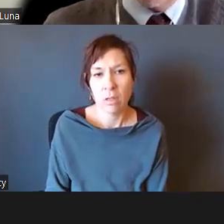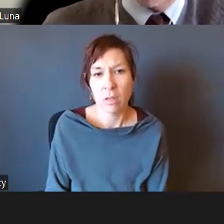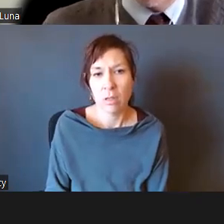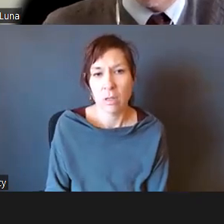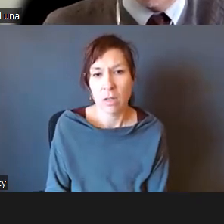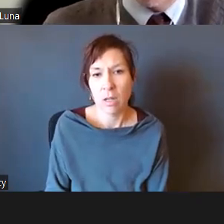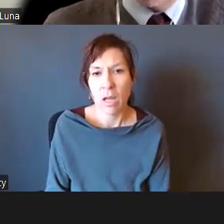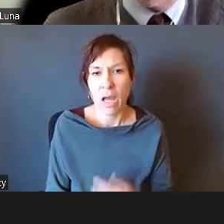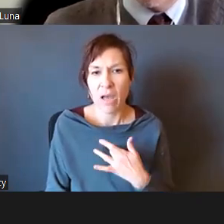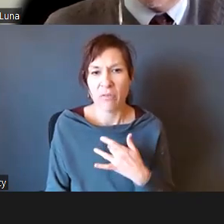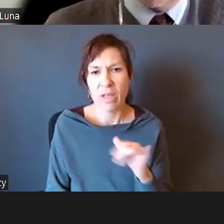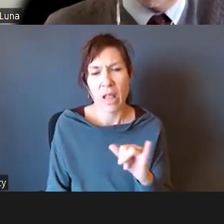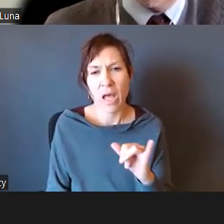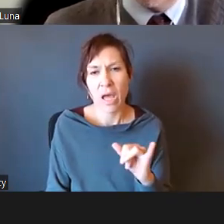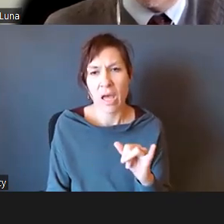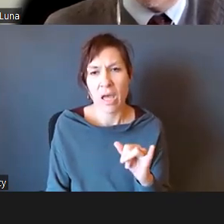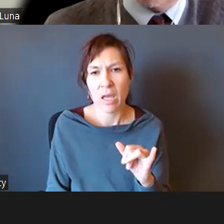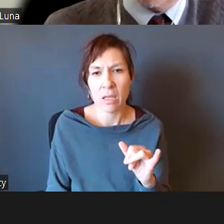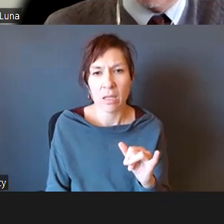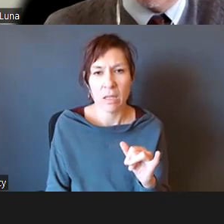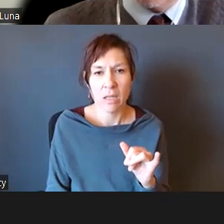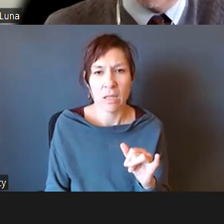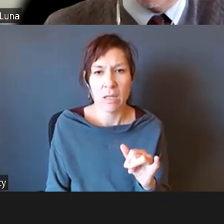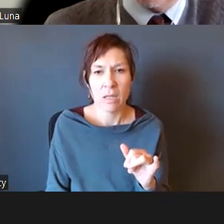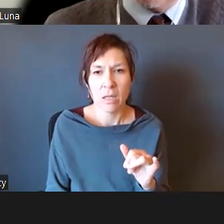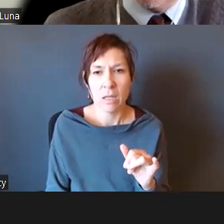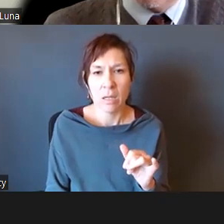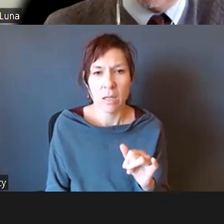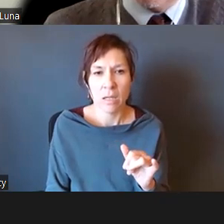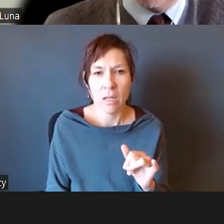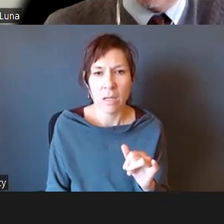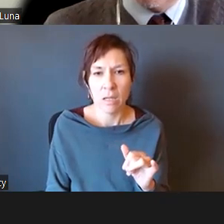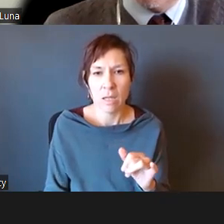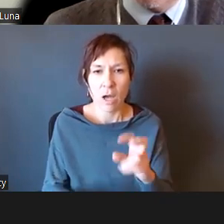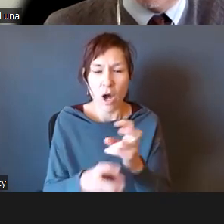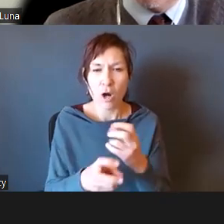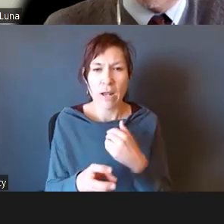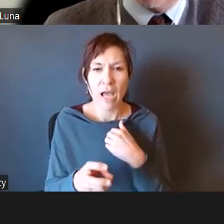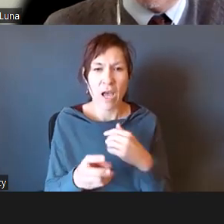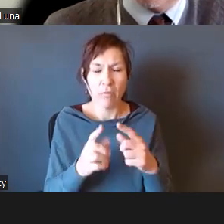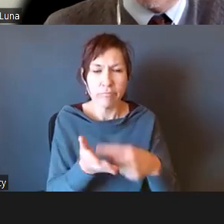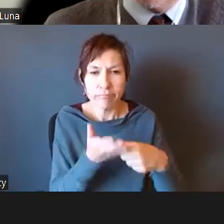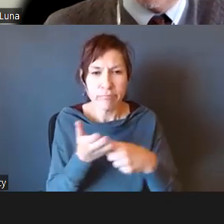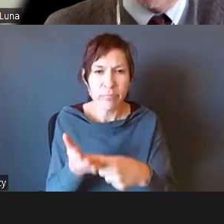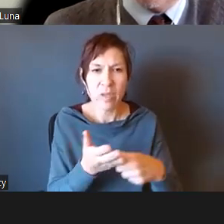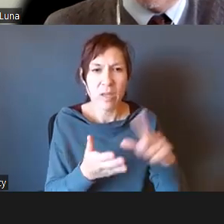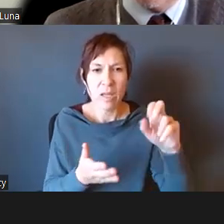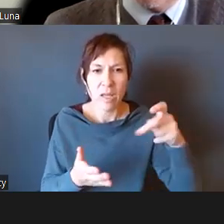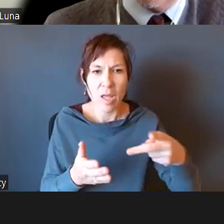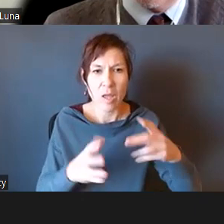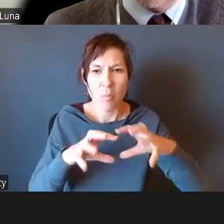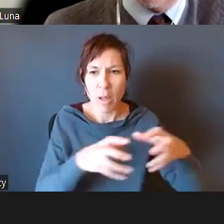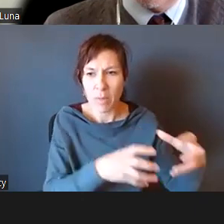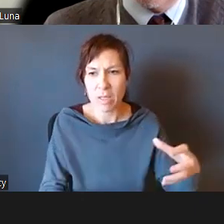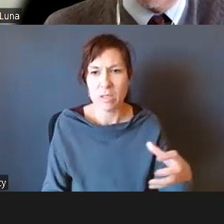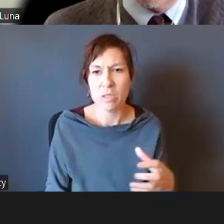able to set up a dialogue with limited English proficiency populations and get through the